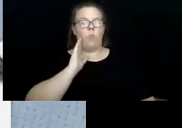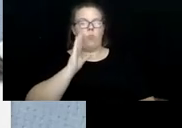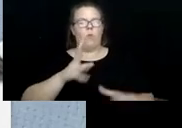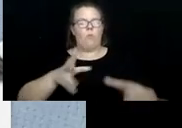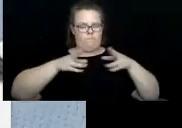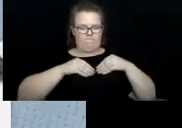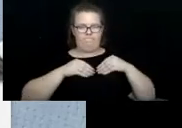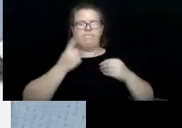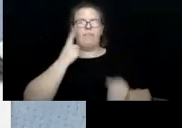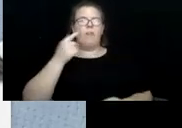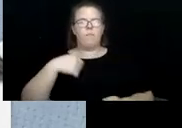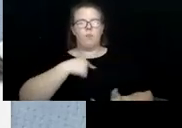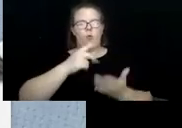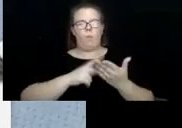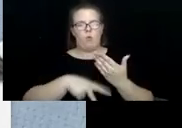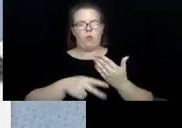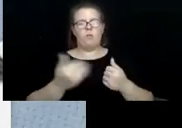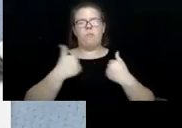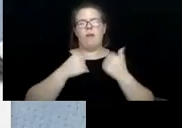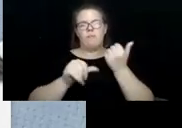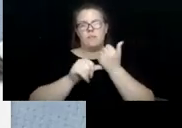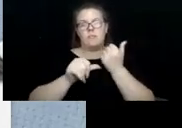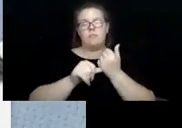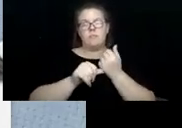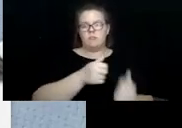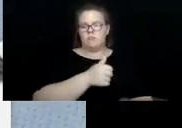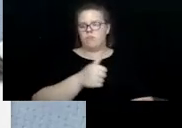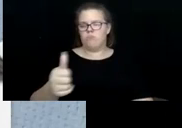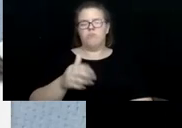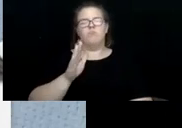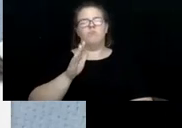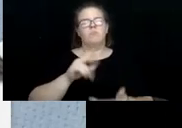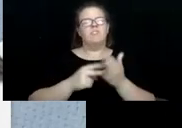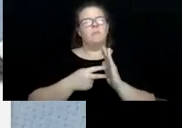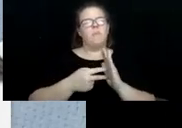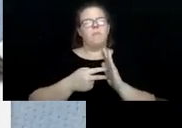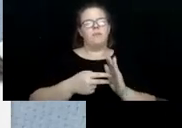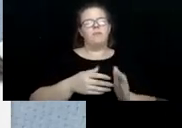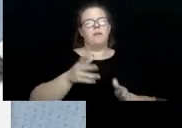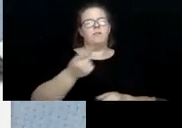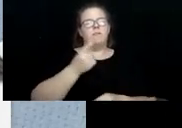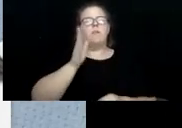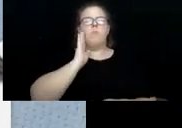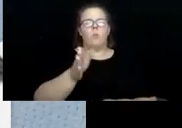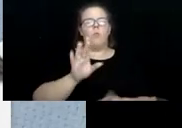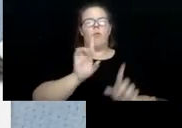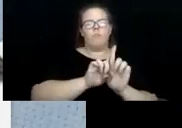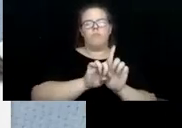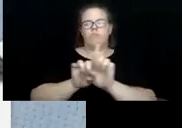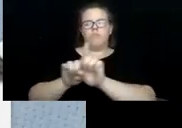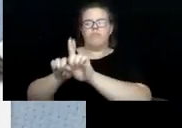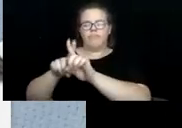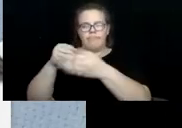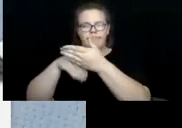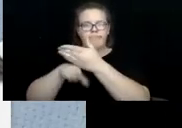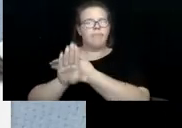will have assisted escorted. So the person would be escorted into the building, into the medical procedure, a person would